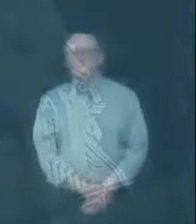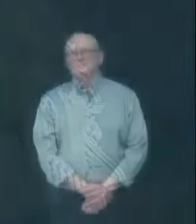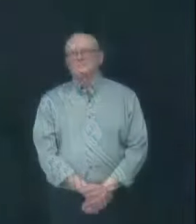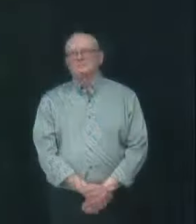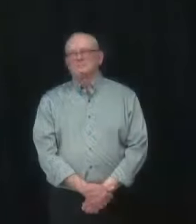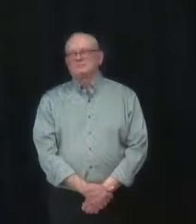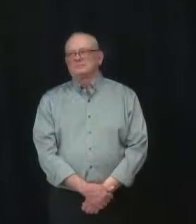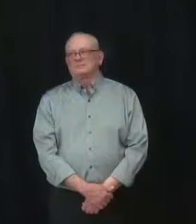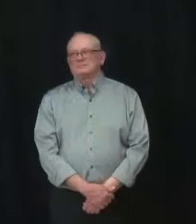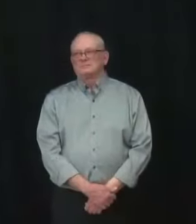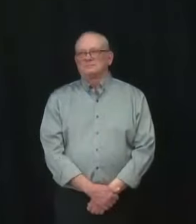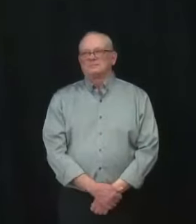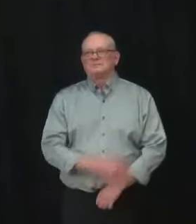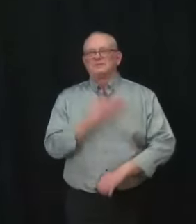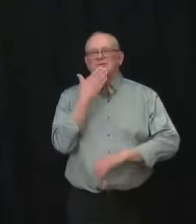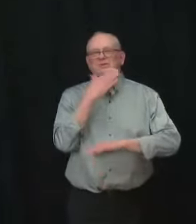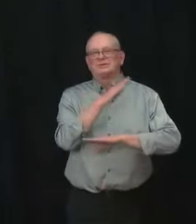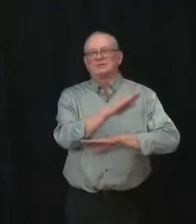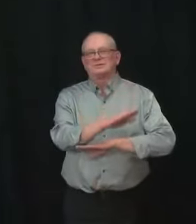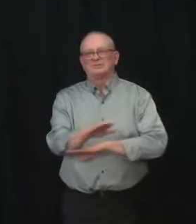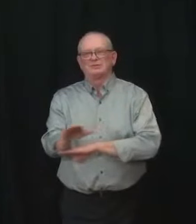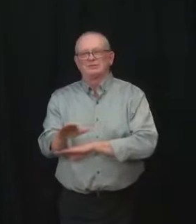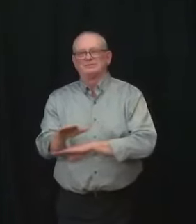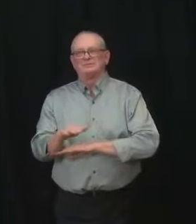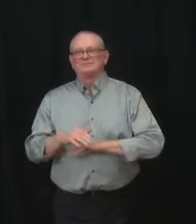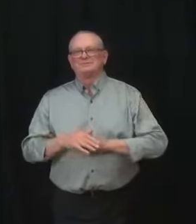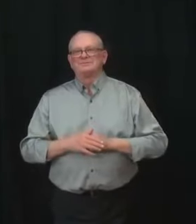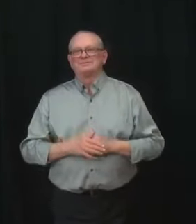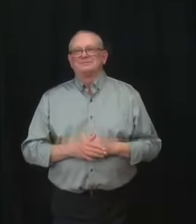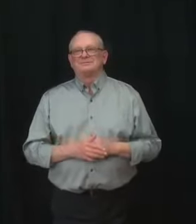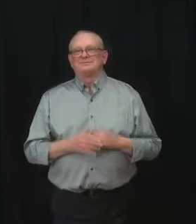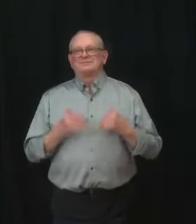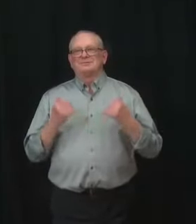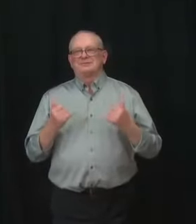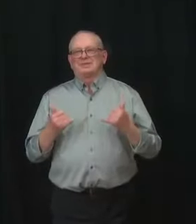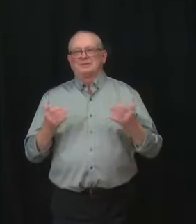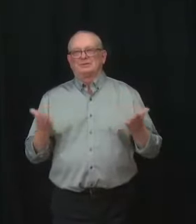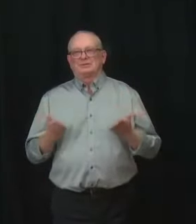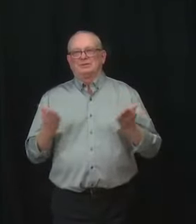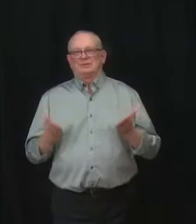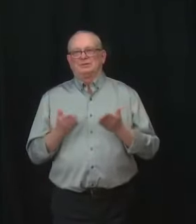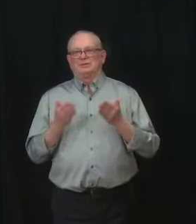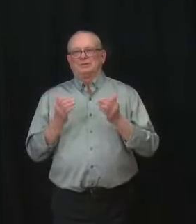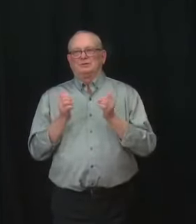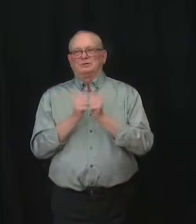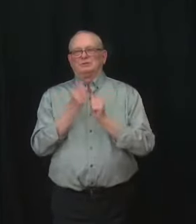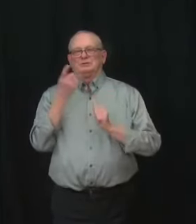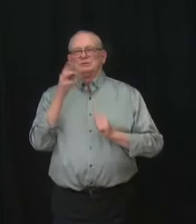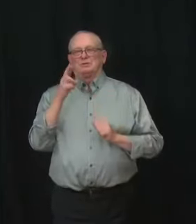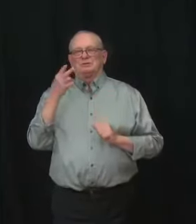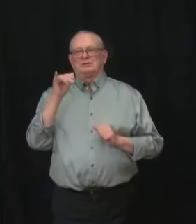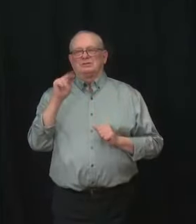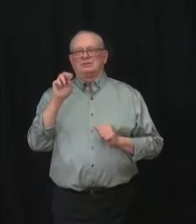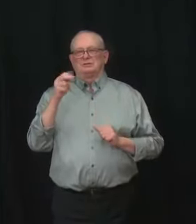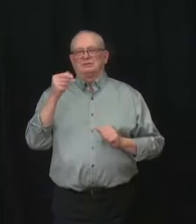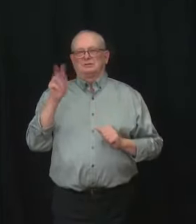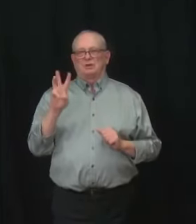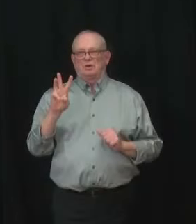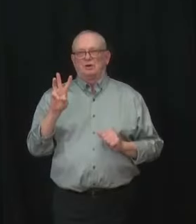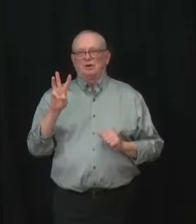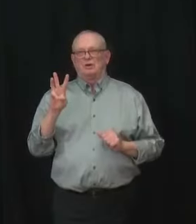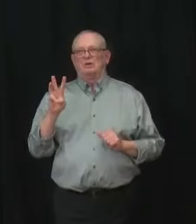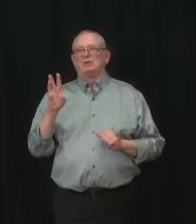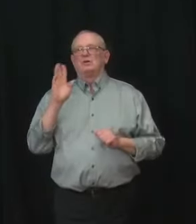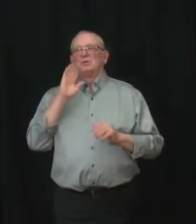Good afternoon. I'm here today with Alberta's Chief Medical Officer of Health, Dr. Hinshaw to provide an update on the